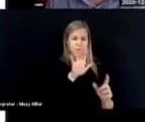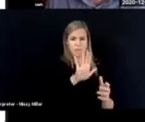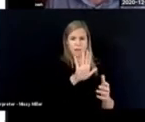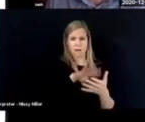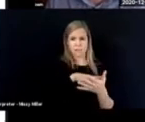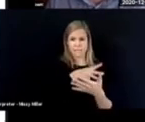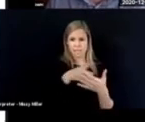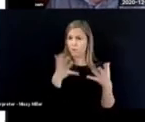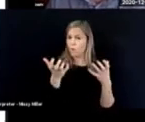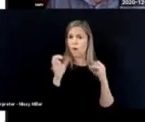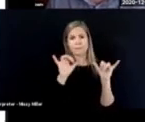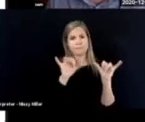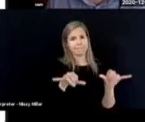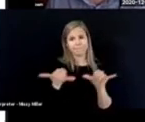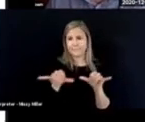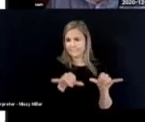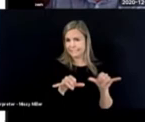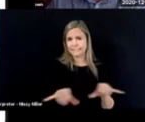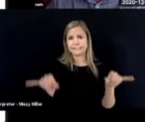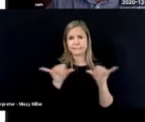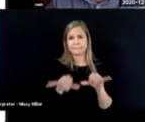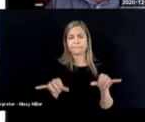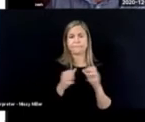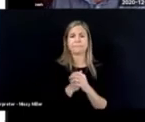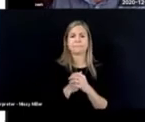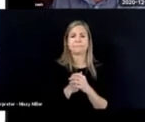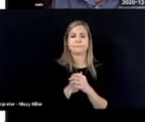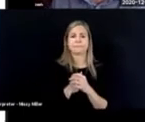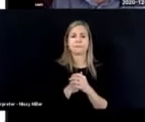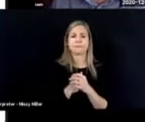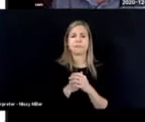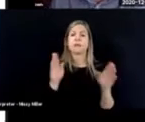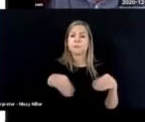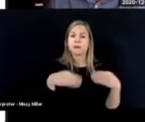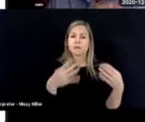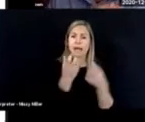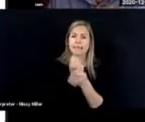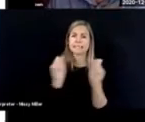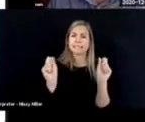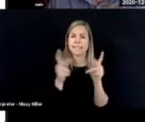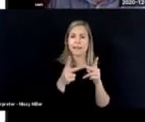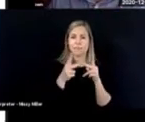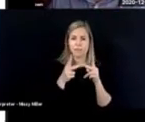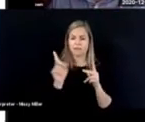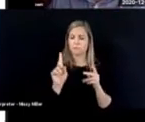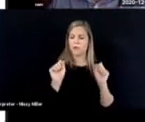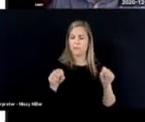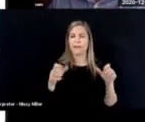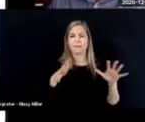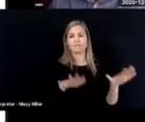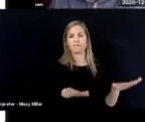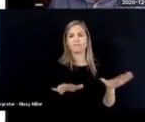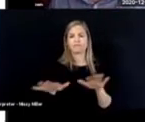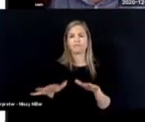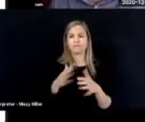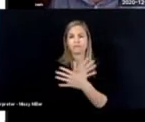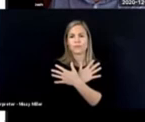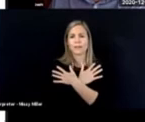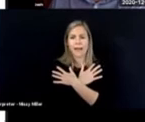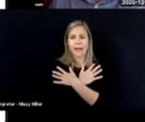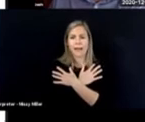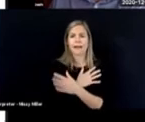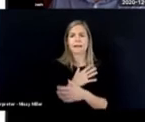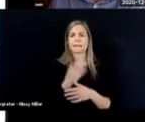their calendar or schedule. And I'll say more about that in a moment. Providing a safe space for relaxation